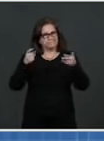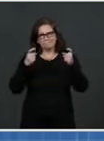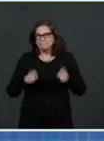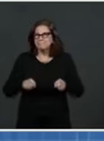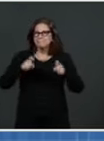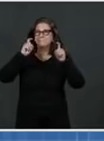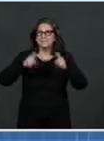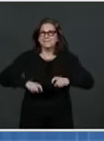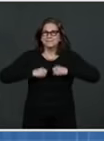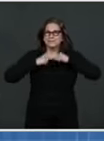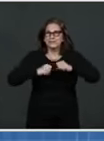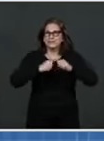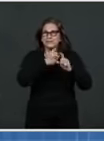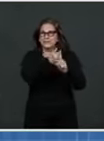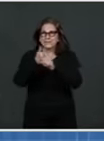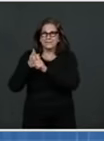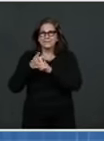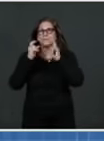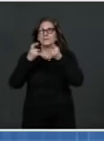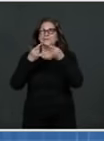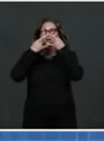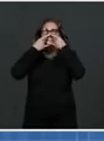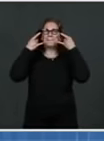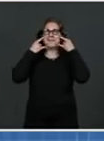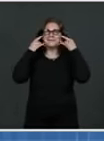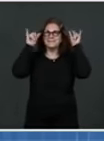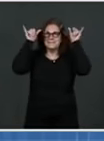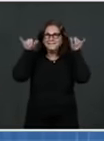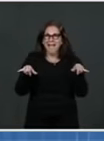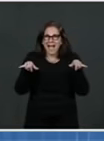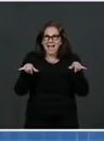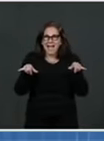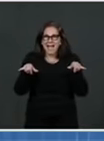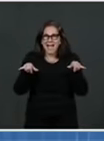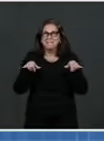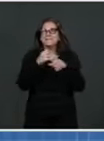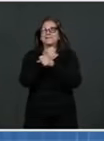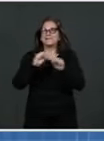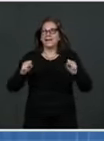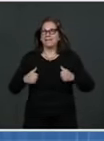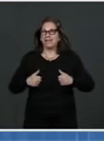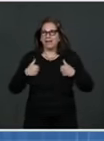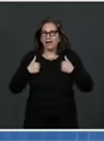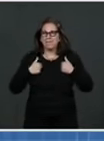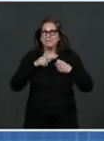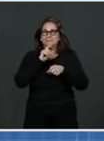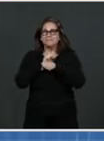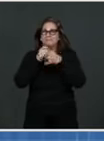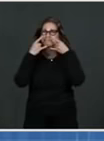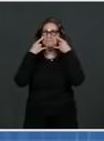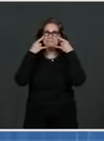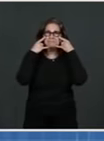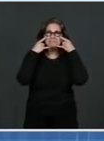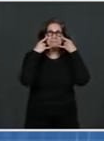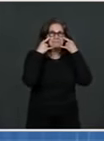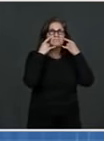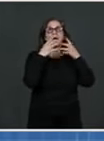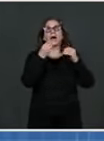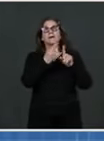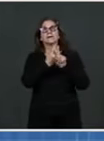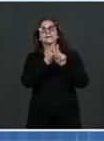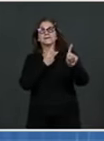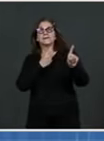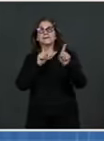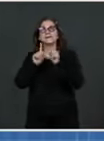masks. Masks save lives. It means continuing to socially distance. Socially distancing save lives.